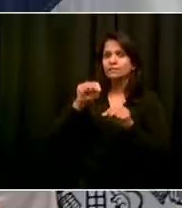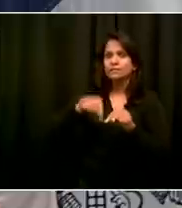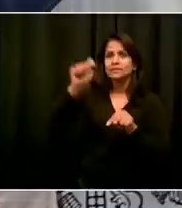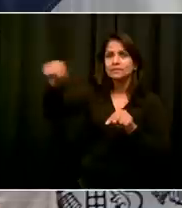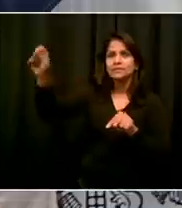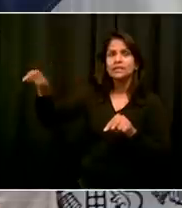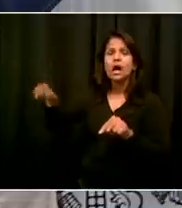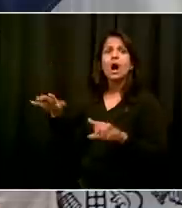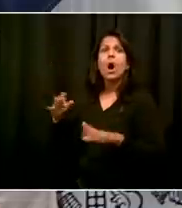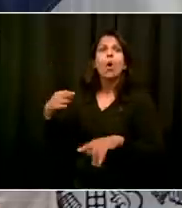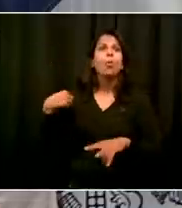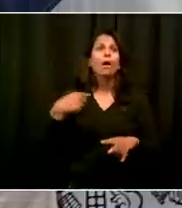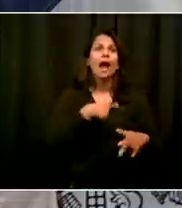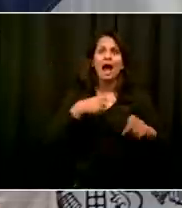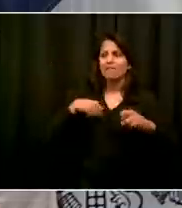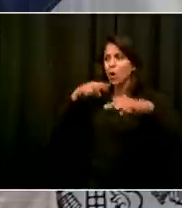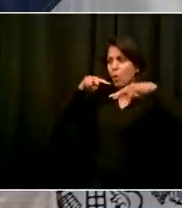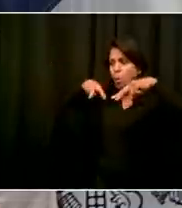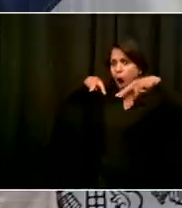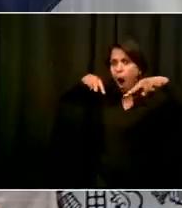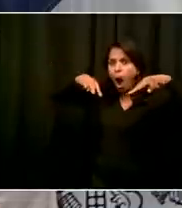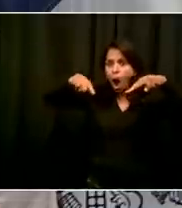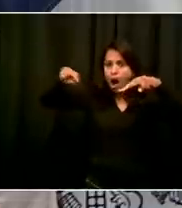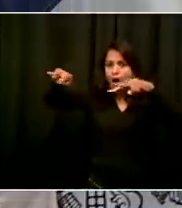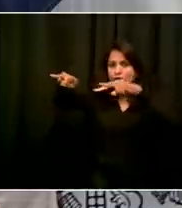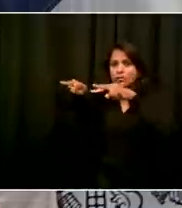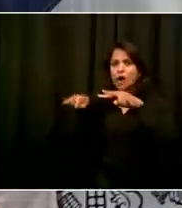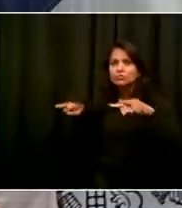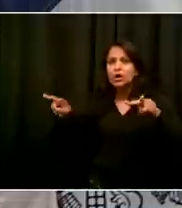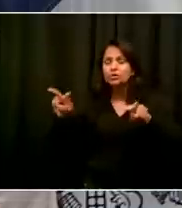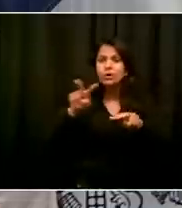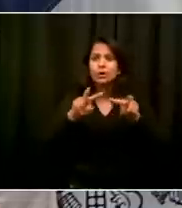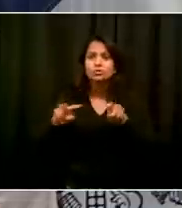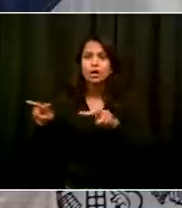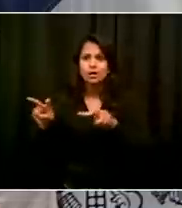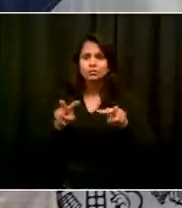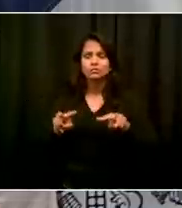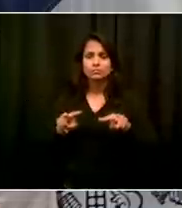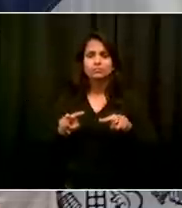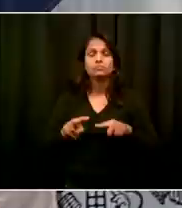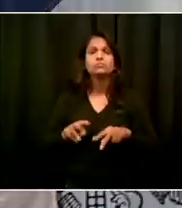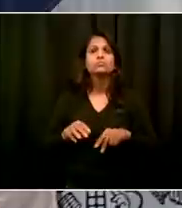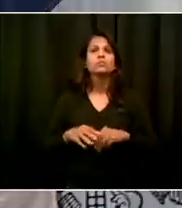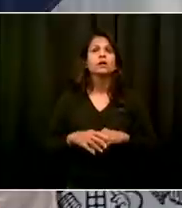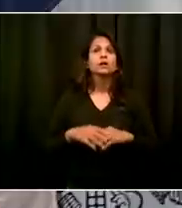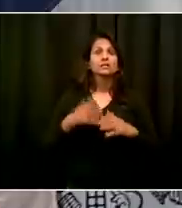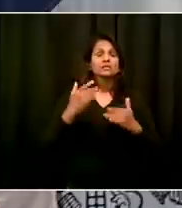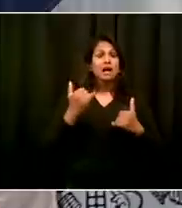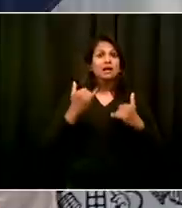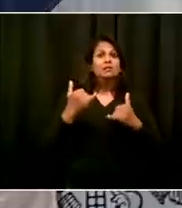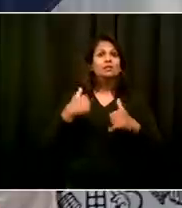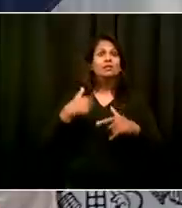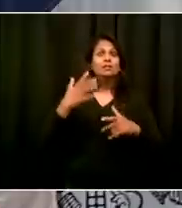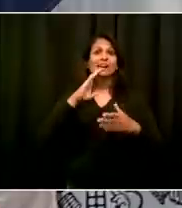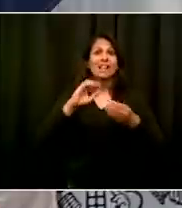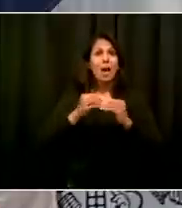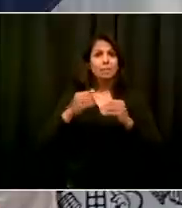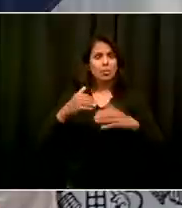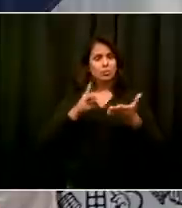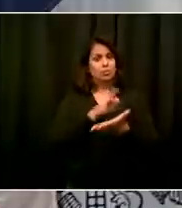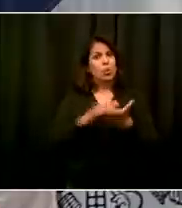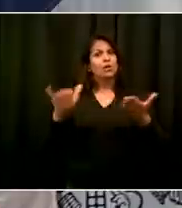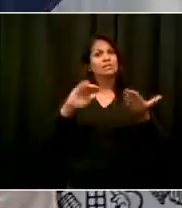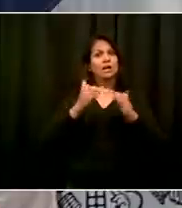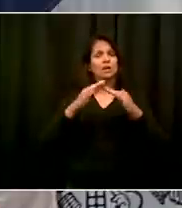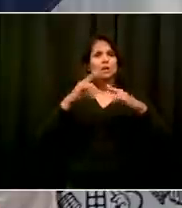today's testing number for the whole city, 0.94%, our seven-day rolling average, 1.46%. There are places all